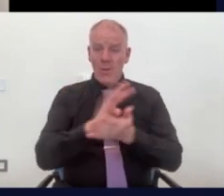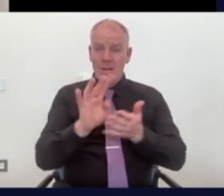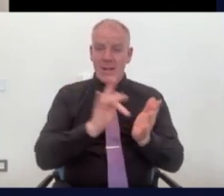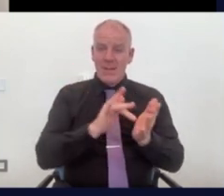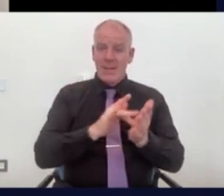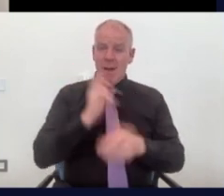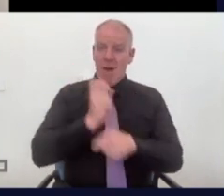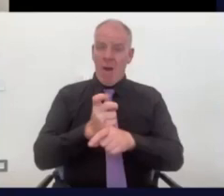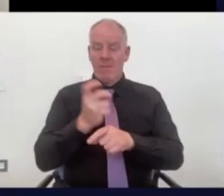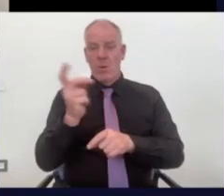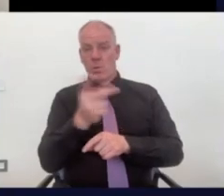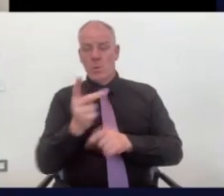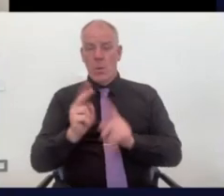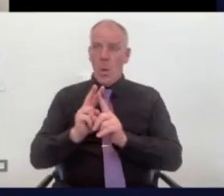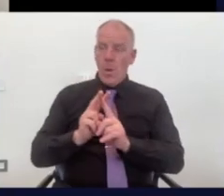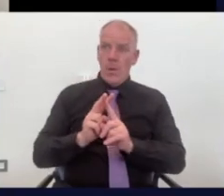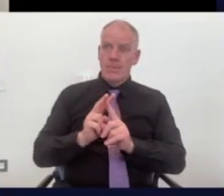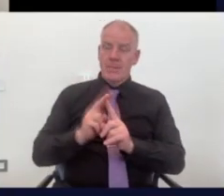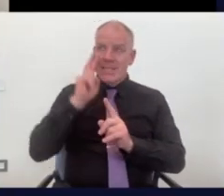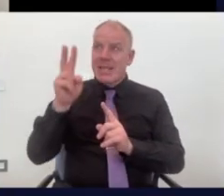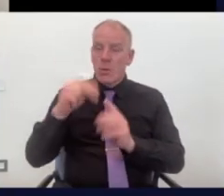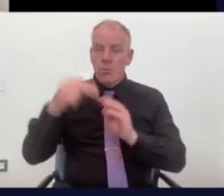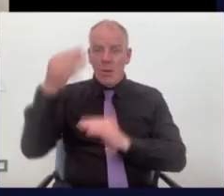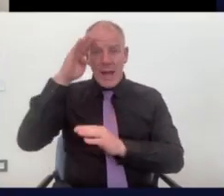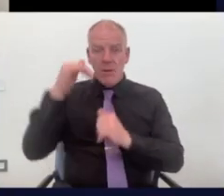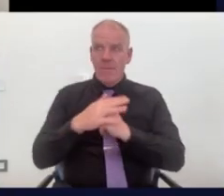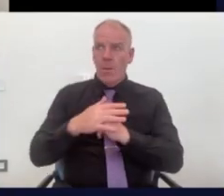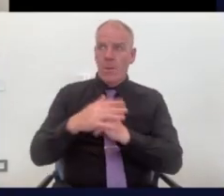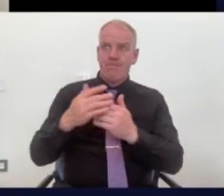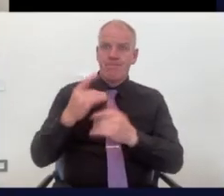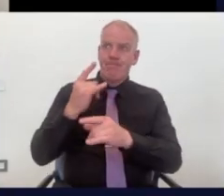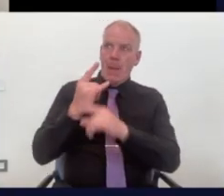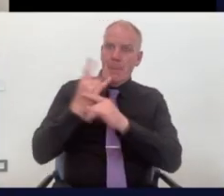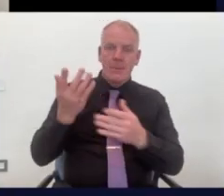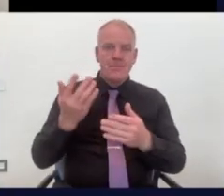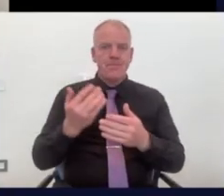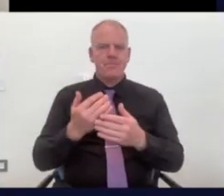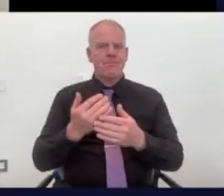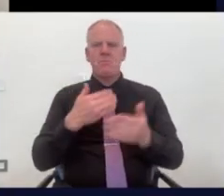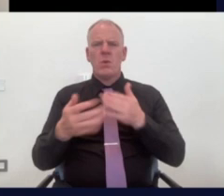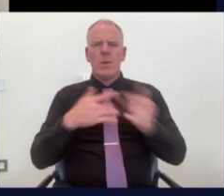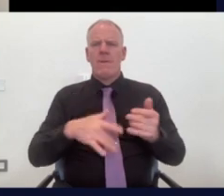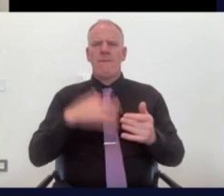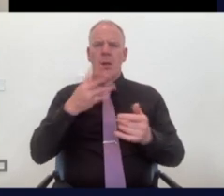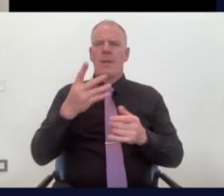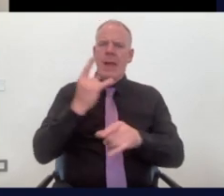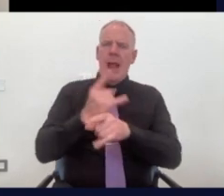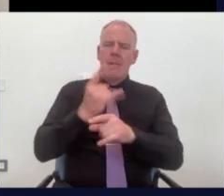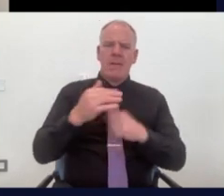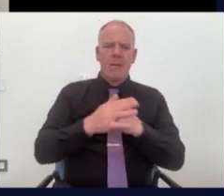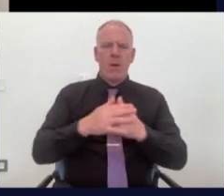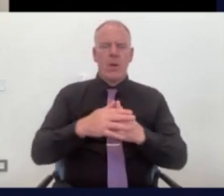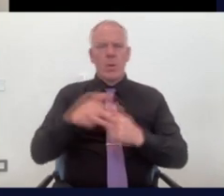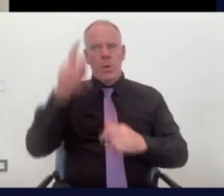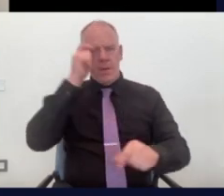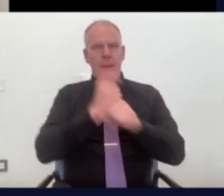you guys to start looking north on your own. But what do you think would have been helpful or in terms of making you consider the